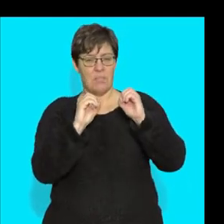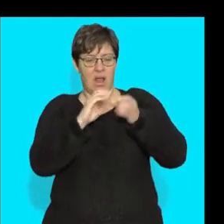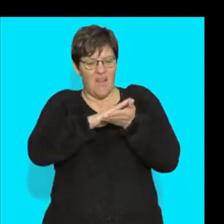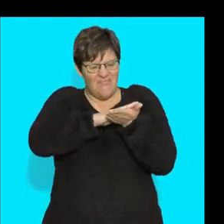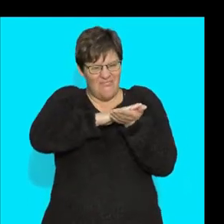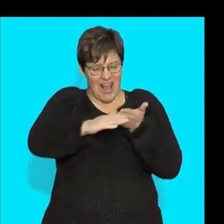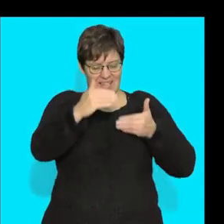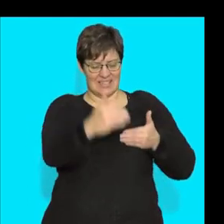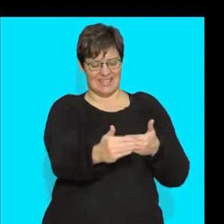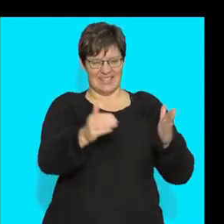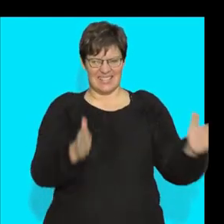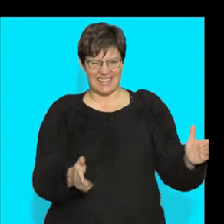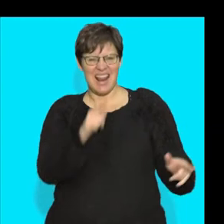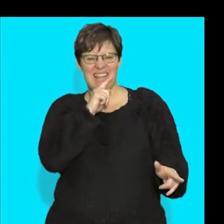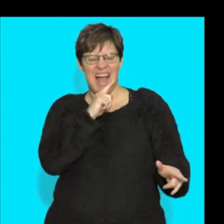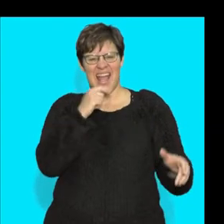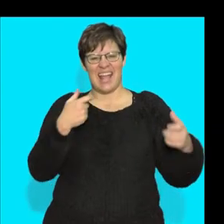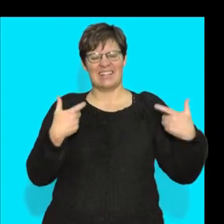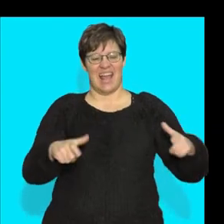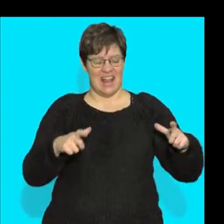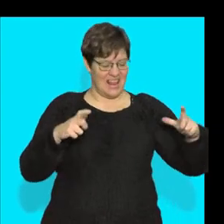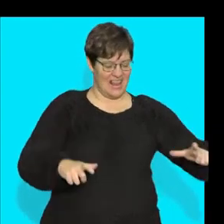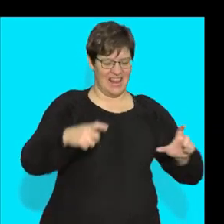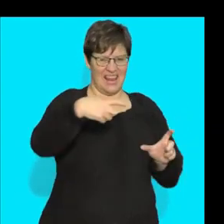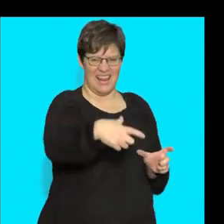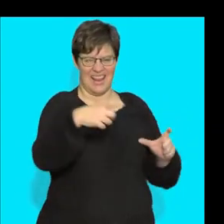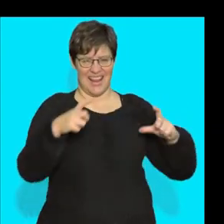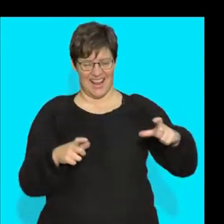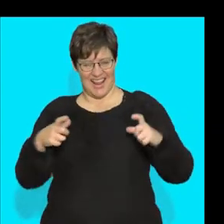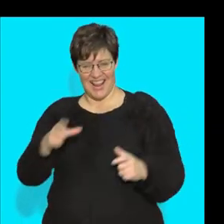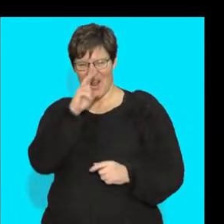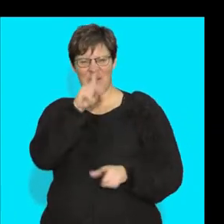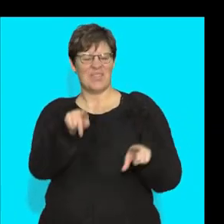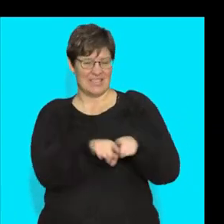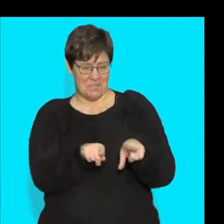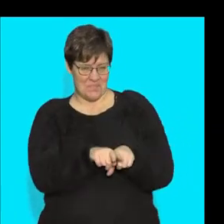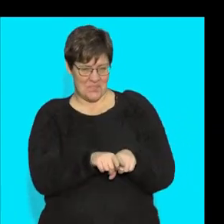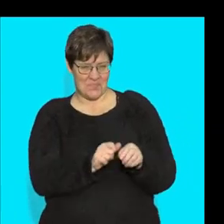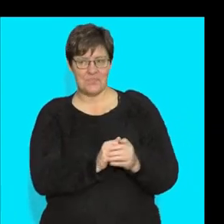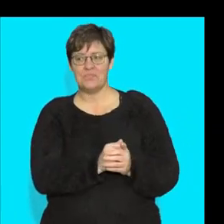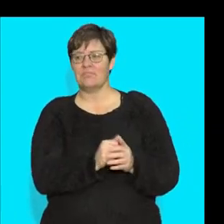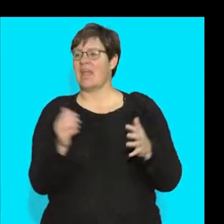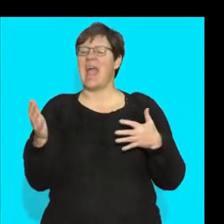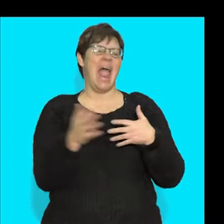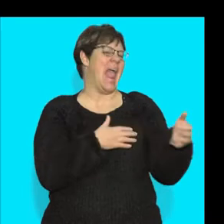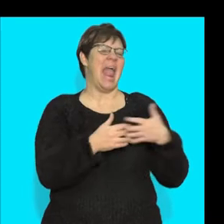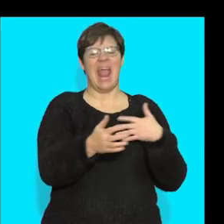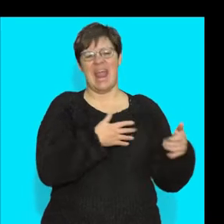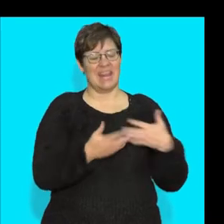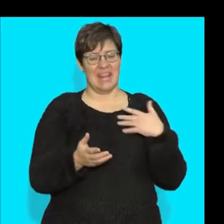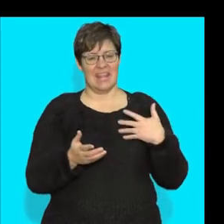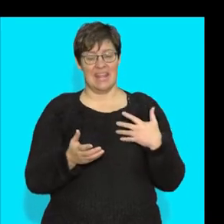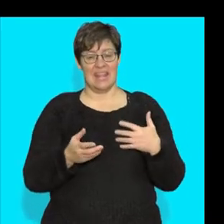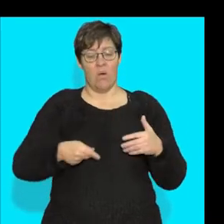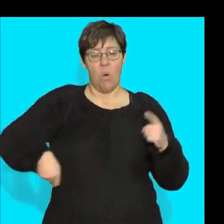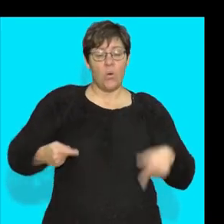often look at the tiles on your floor. That's exactly what they do. And we're going to find them in any organ